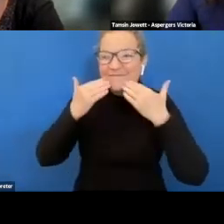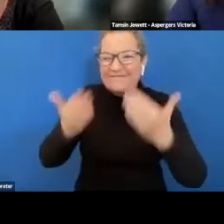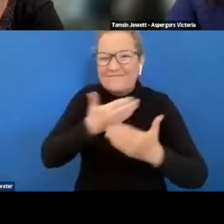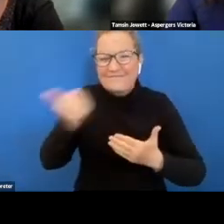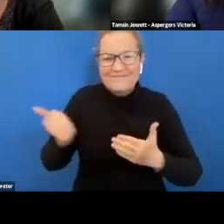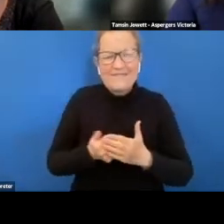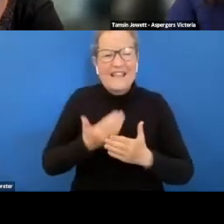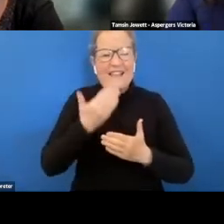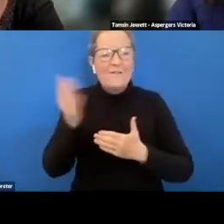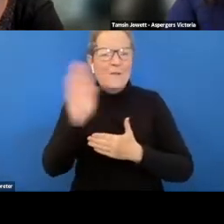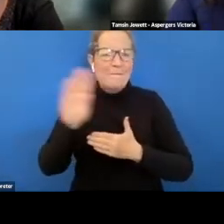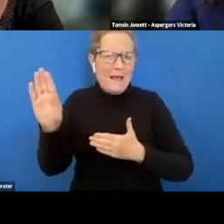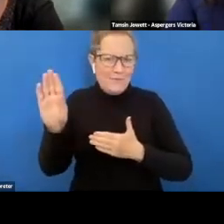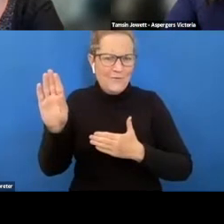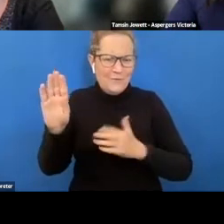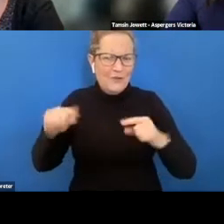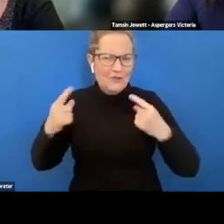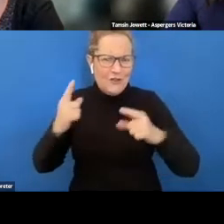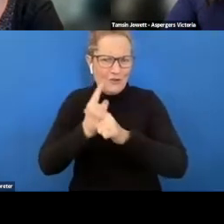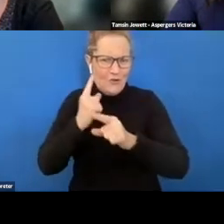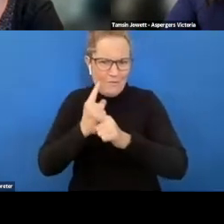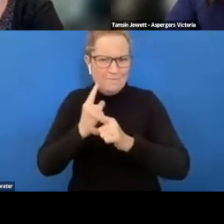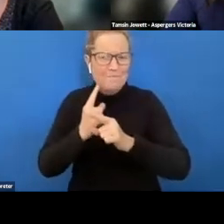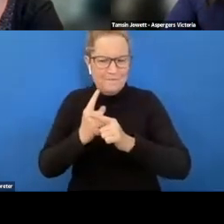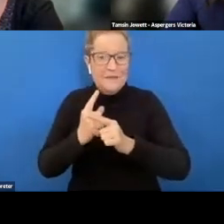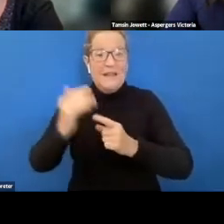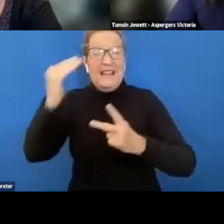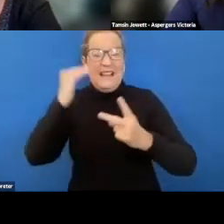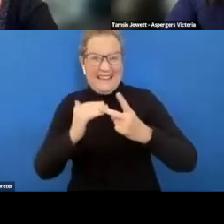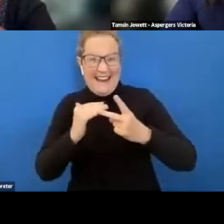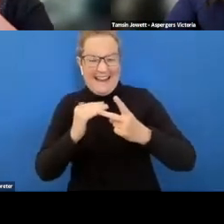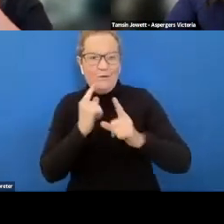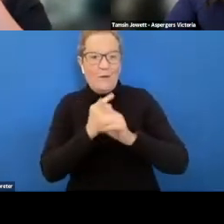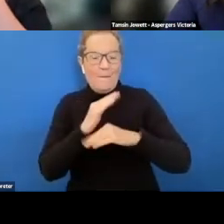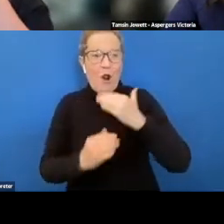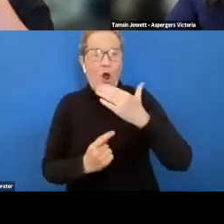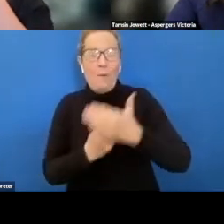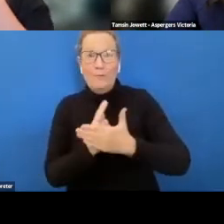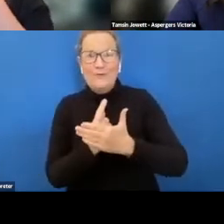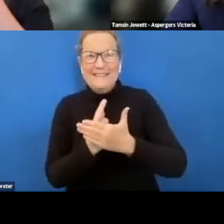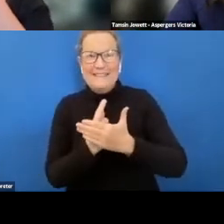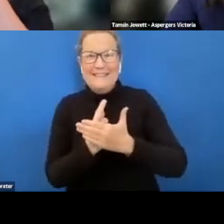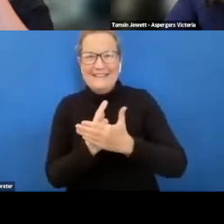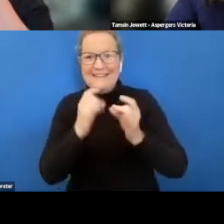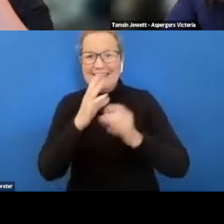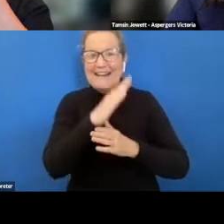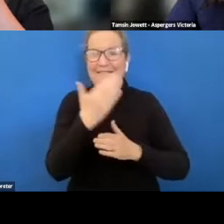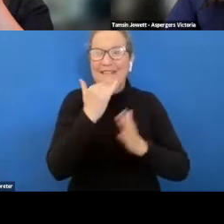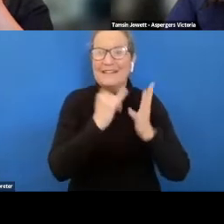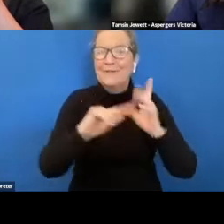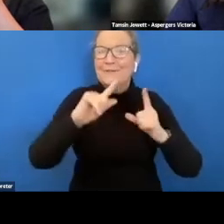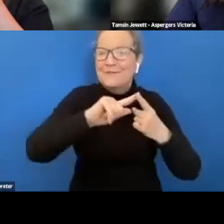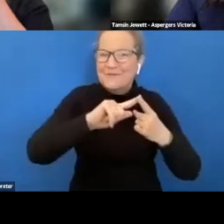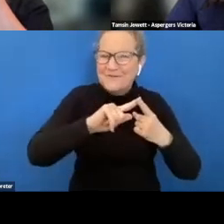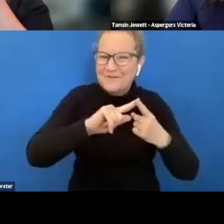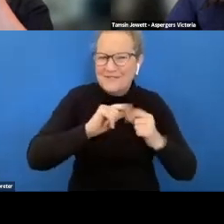to the panelists for responding to the challenges now we're going to focus on the opportunities so we're going to circle back so sue i'd like you to answer the second question